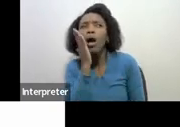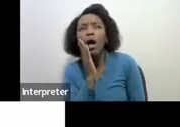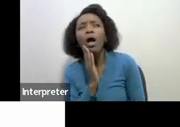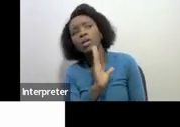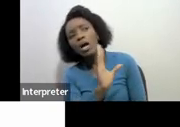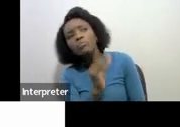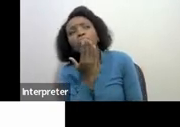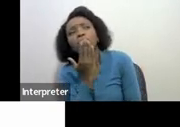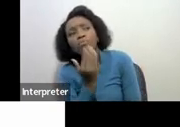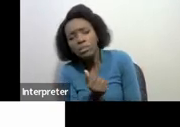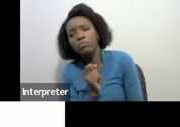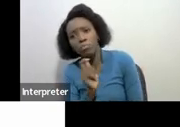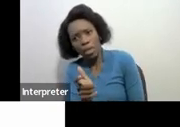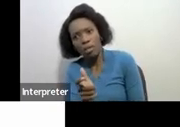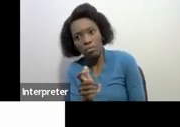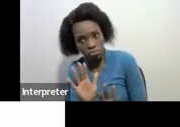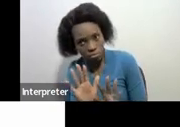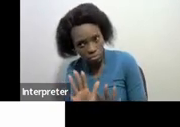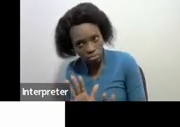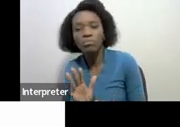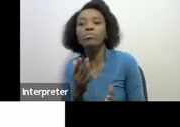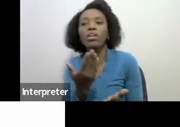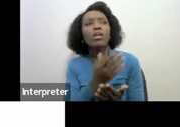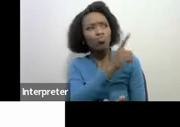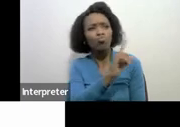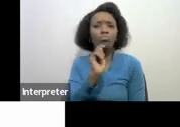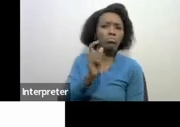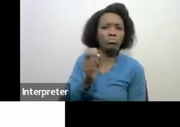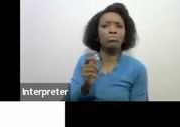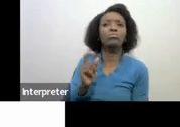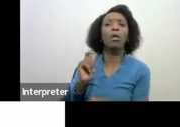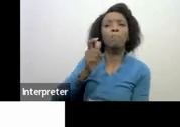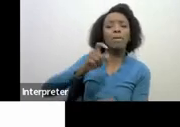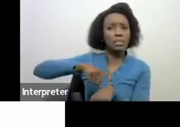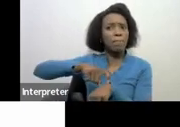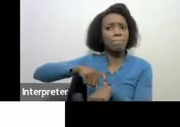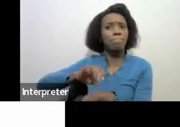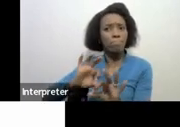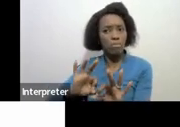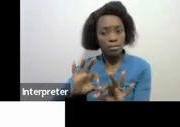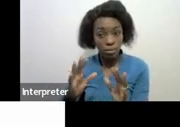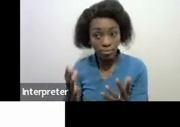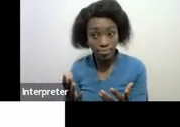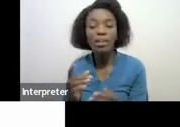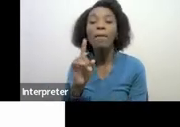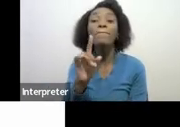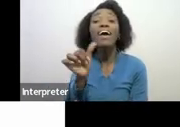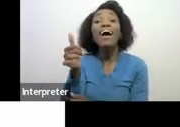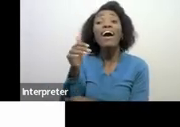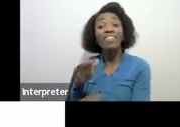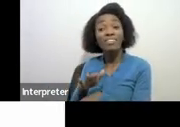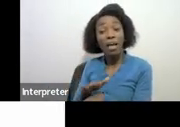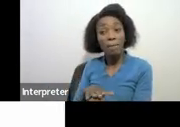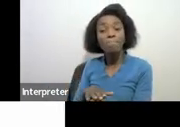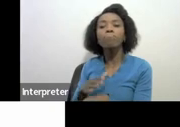debt so that your taxes are up to date so in other instances the payments